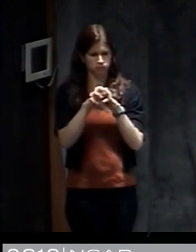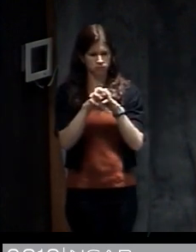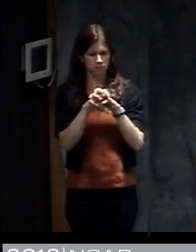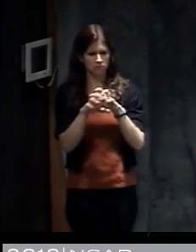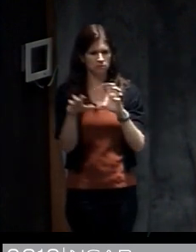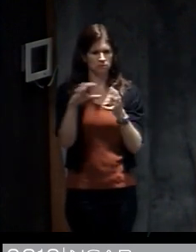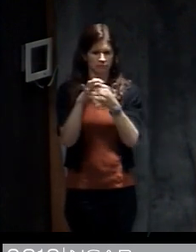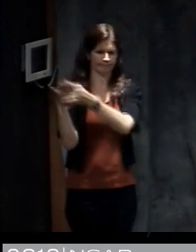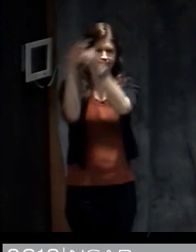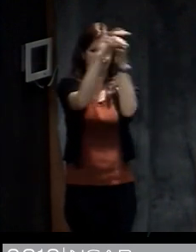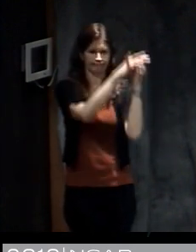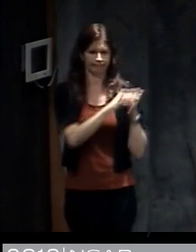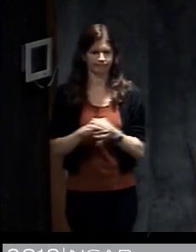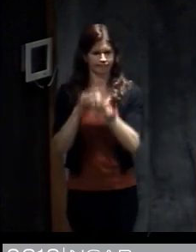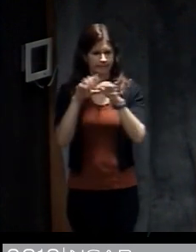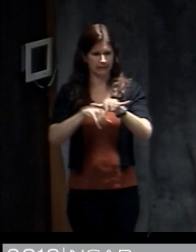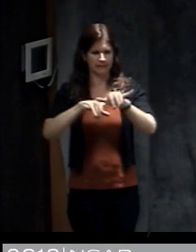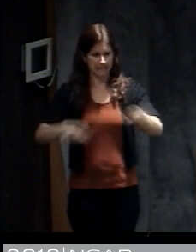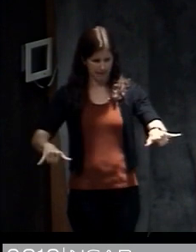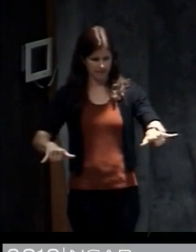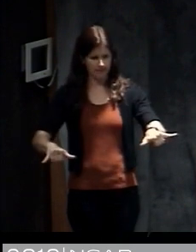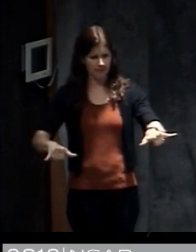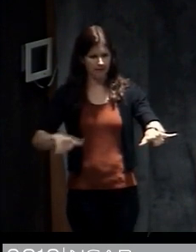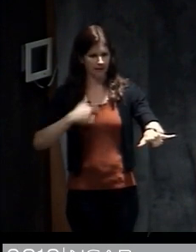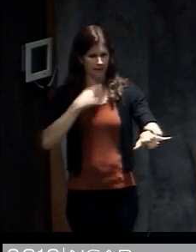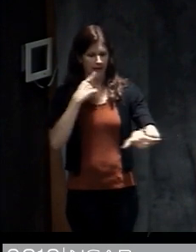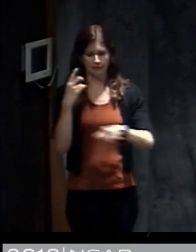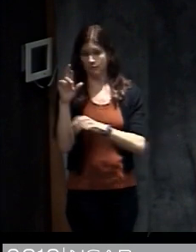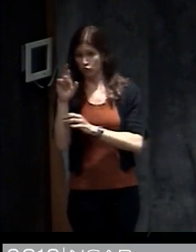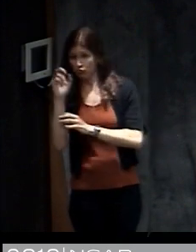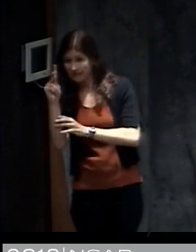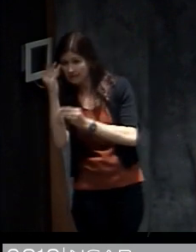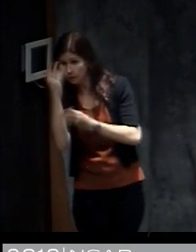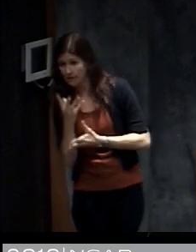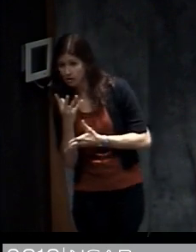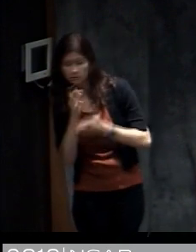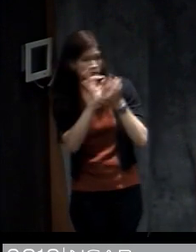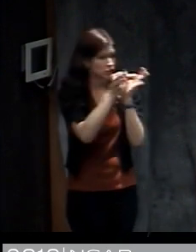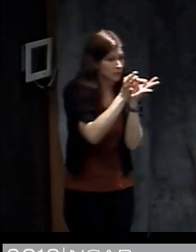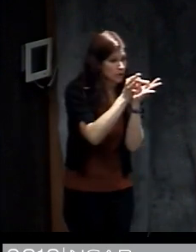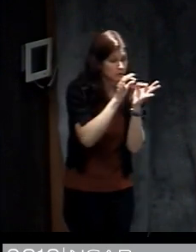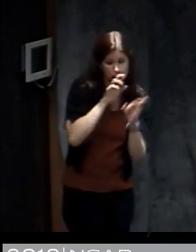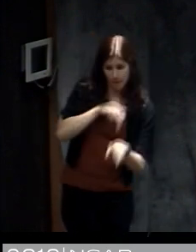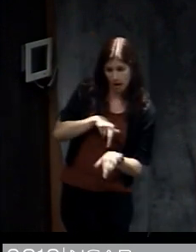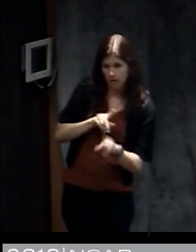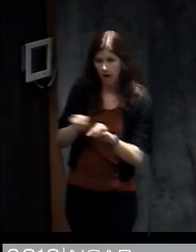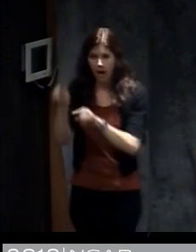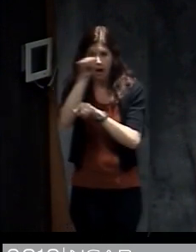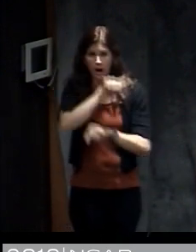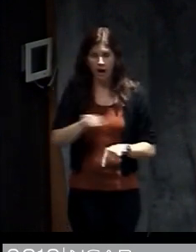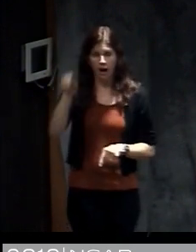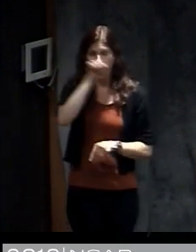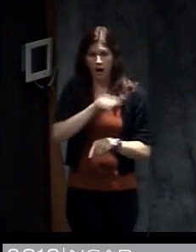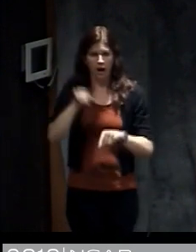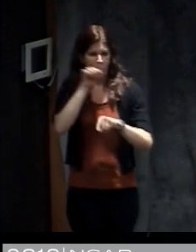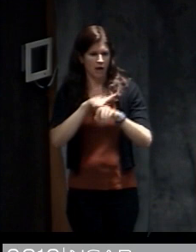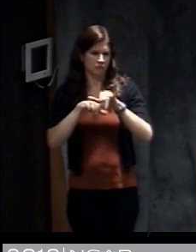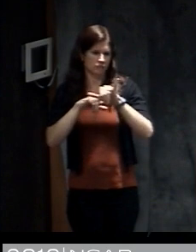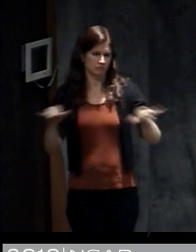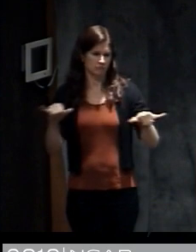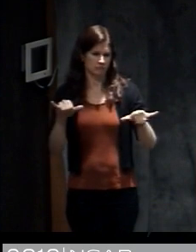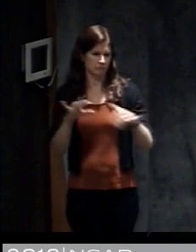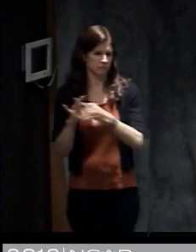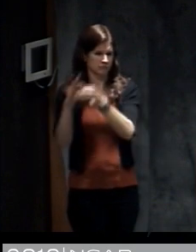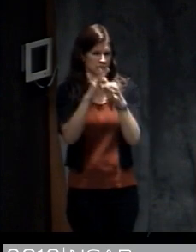doing all of these things at the same time. They can get new risk information very rapidly and they can interpret it and respond to it and often these are interconnected and you